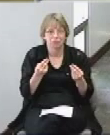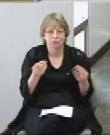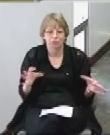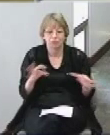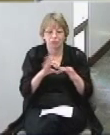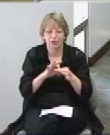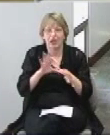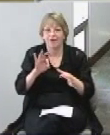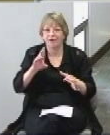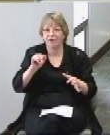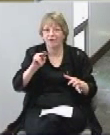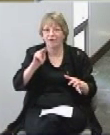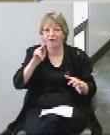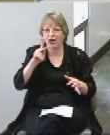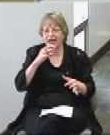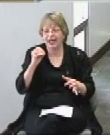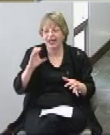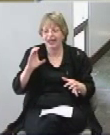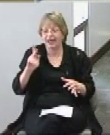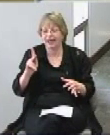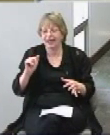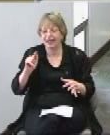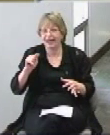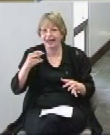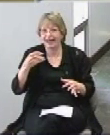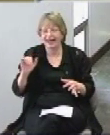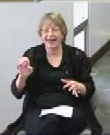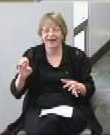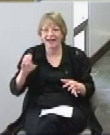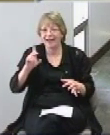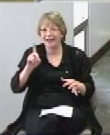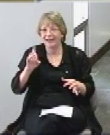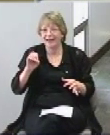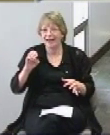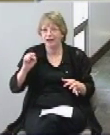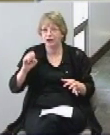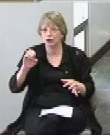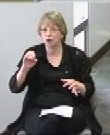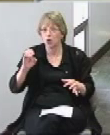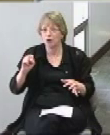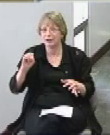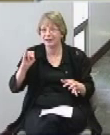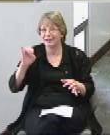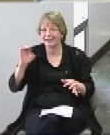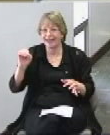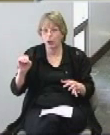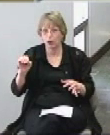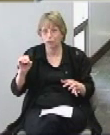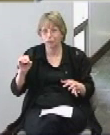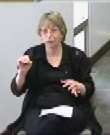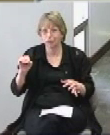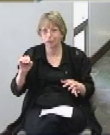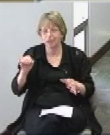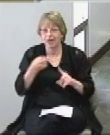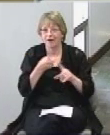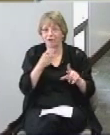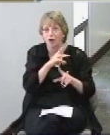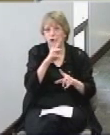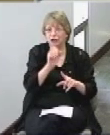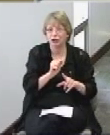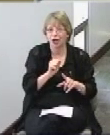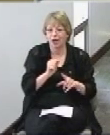Frank and Kathy DeSocio out of Wichita this is all they've done for for their careers